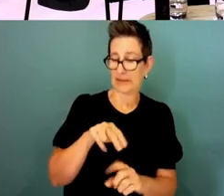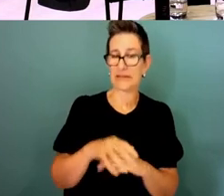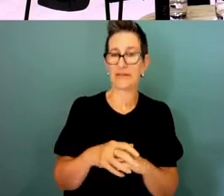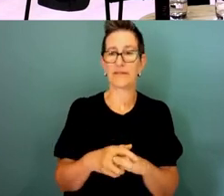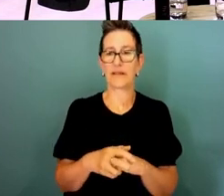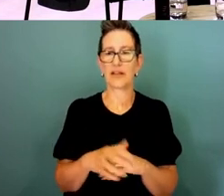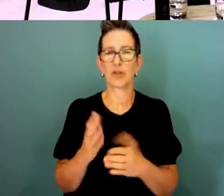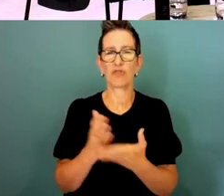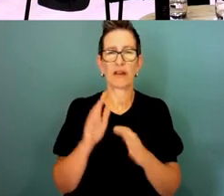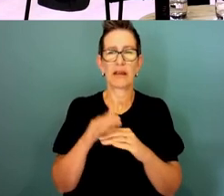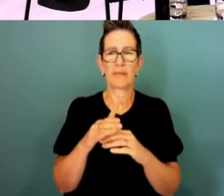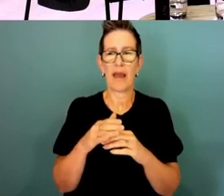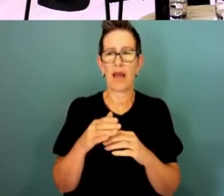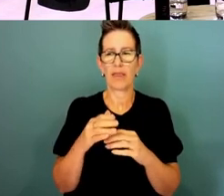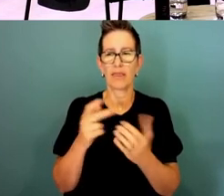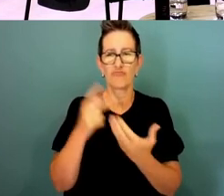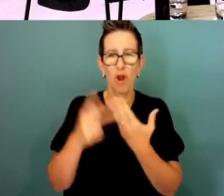themselves but